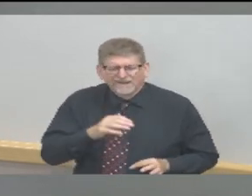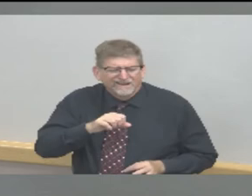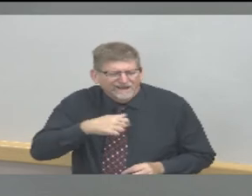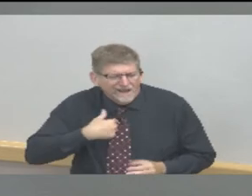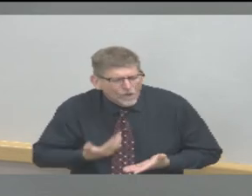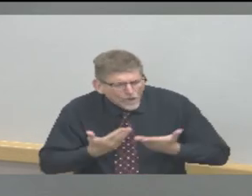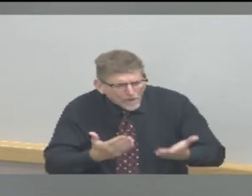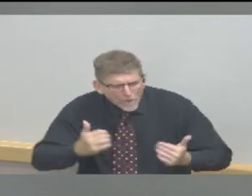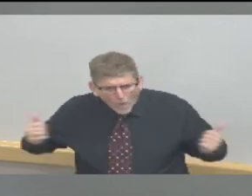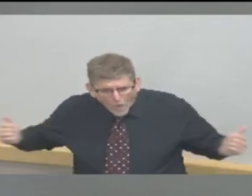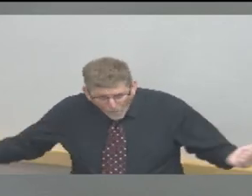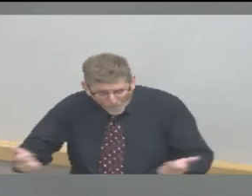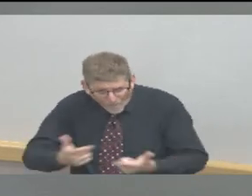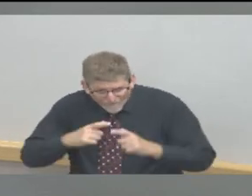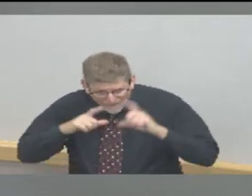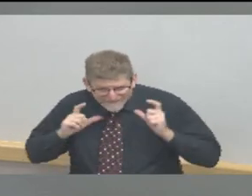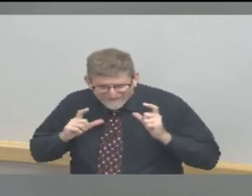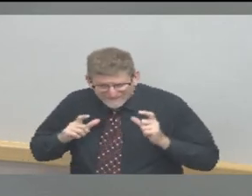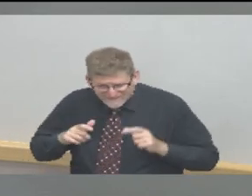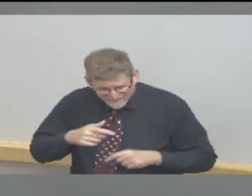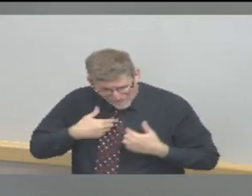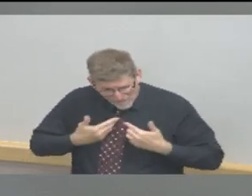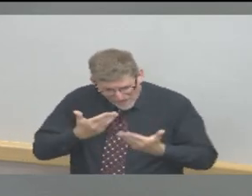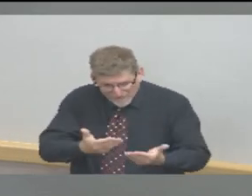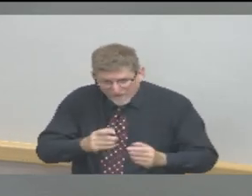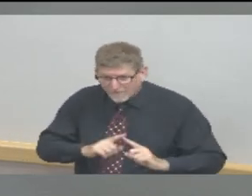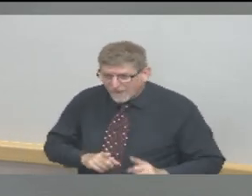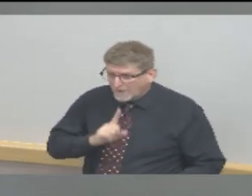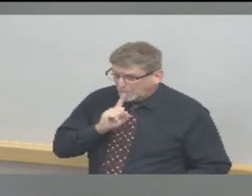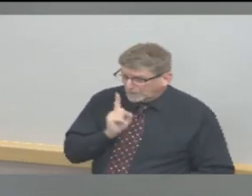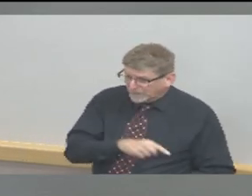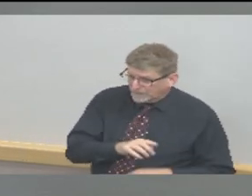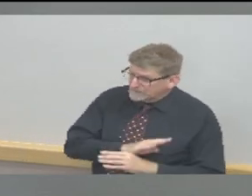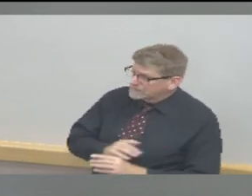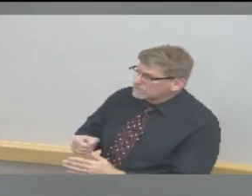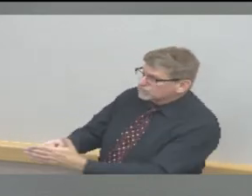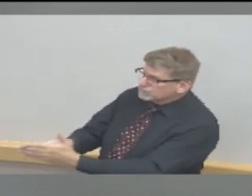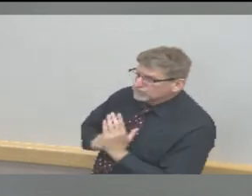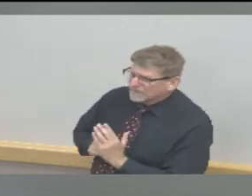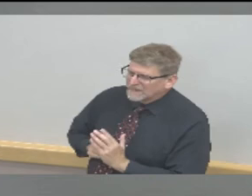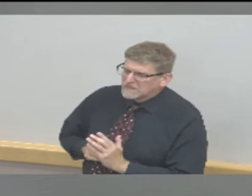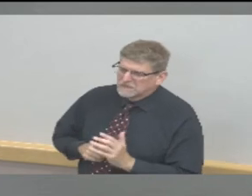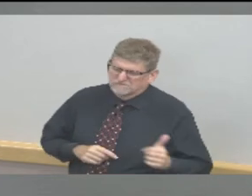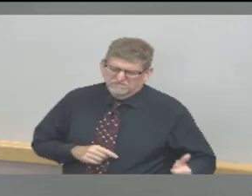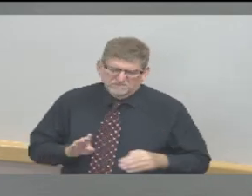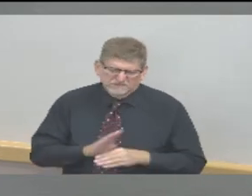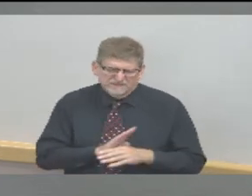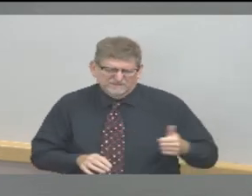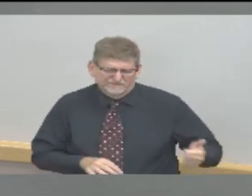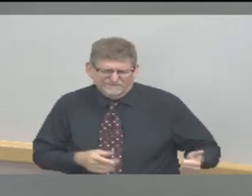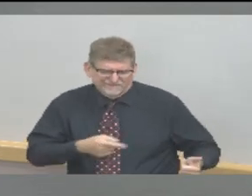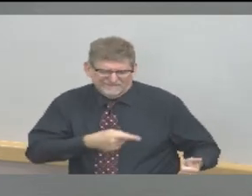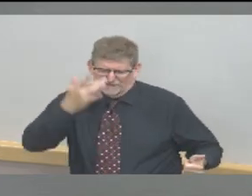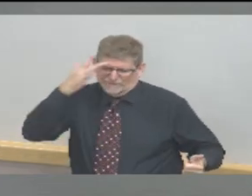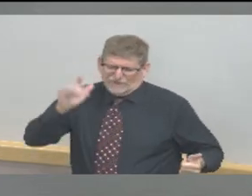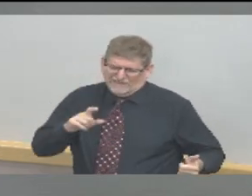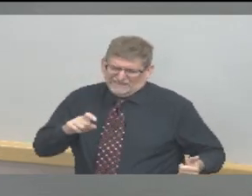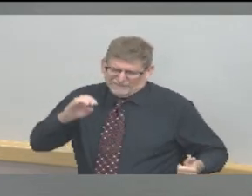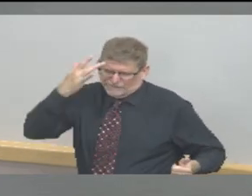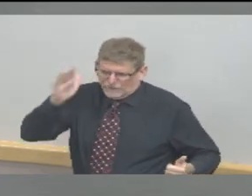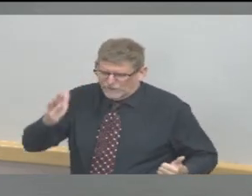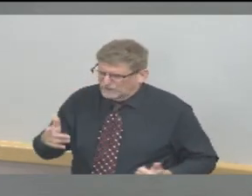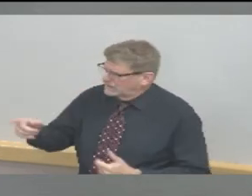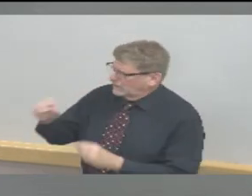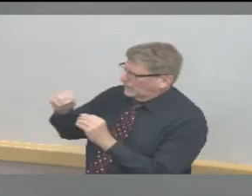masks in public settings. And that's just a smart, cautious way to protect